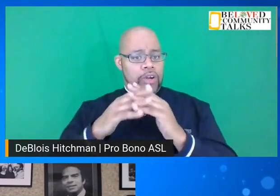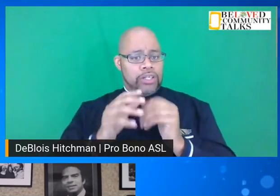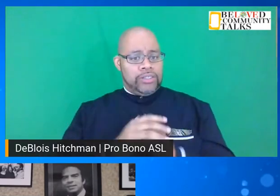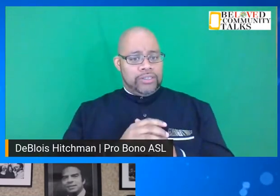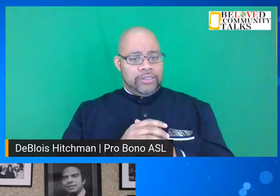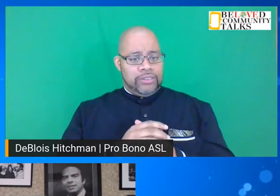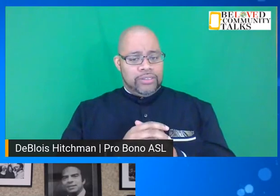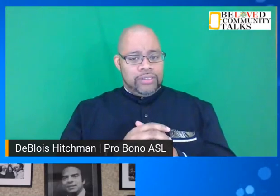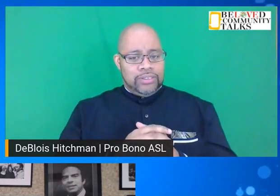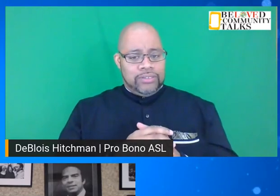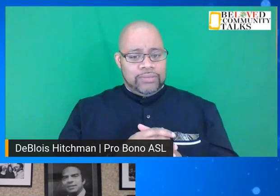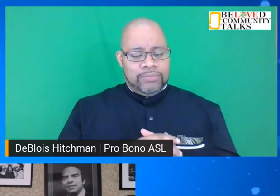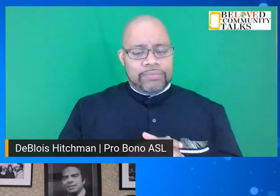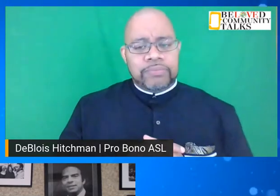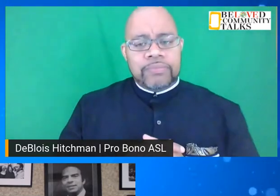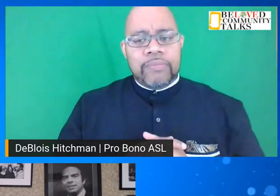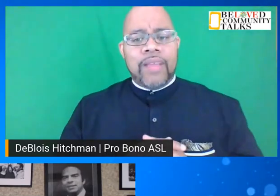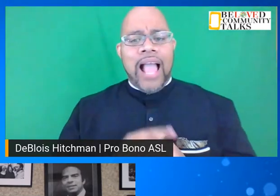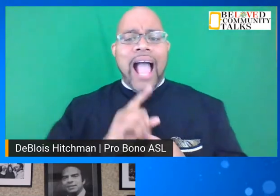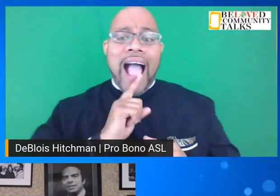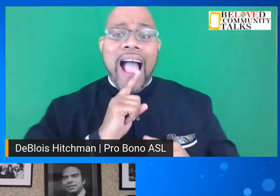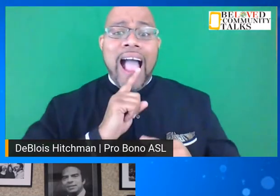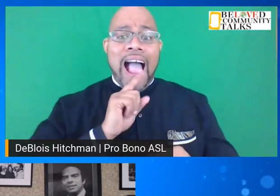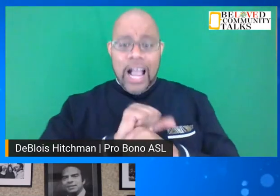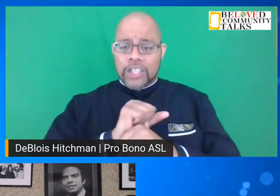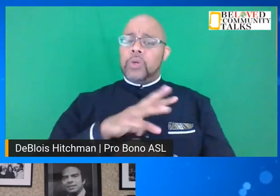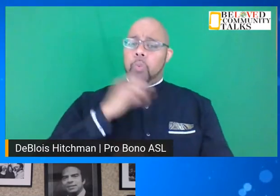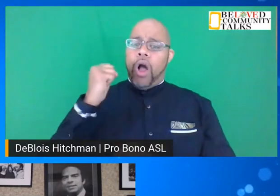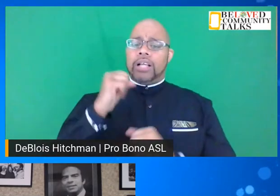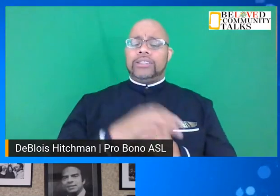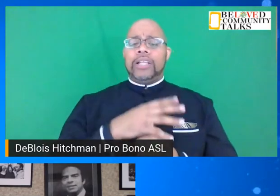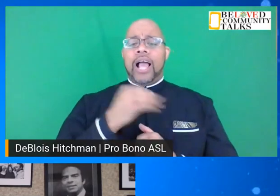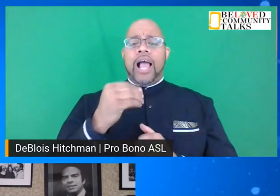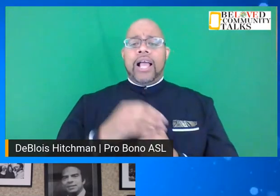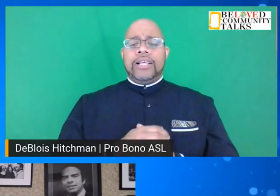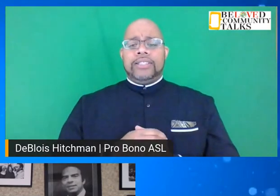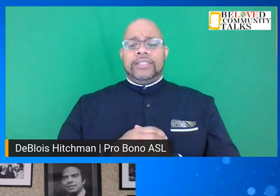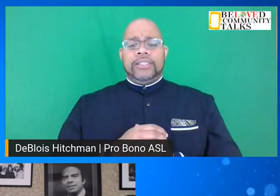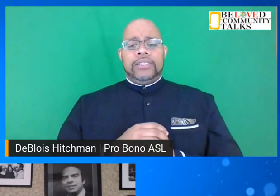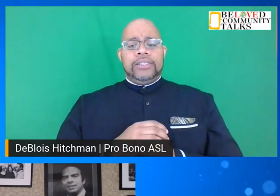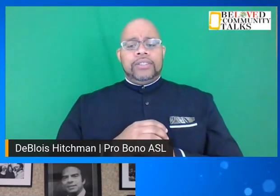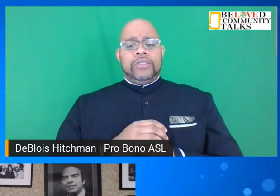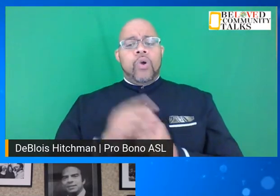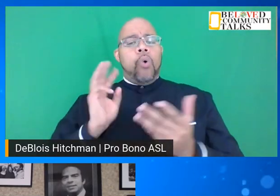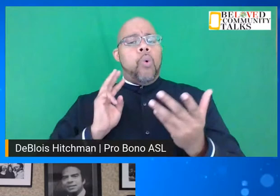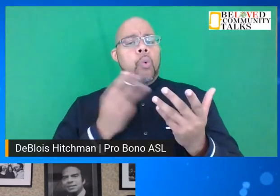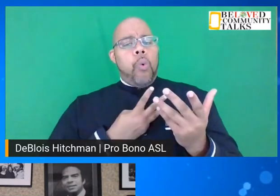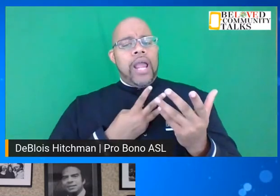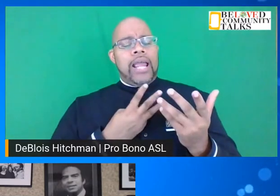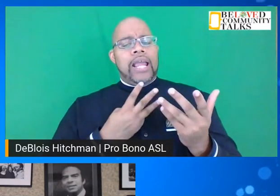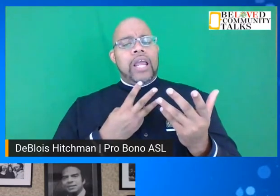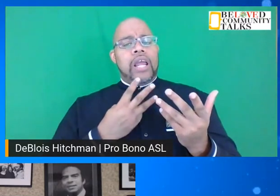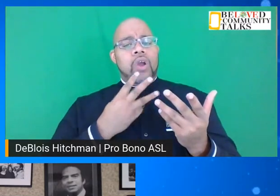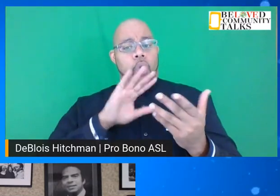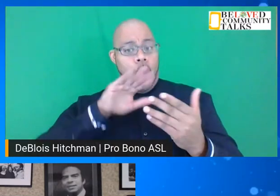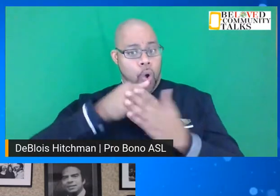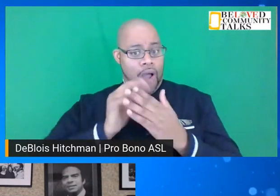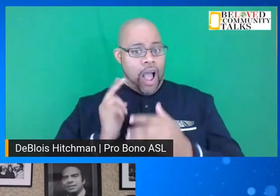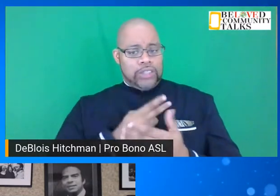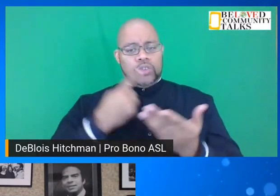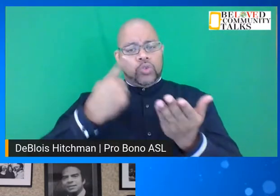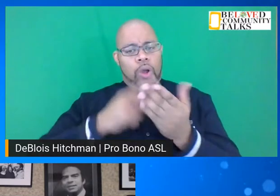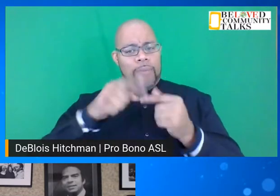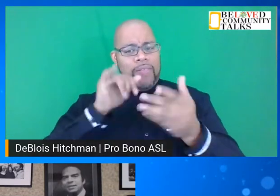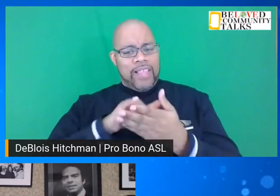those evils? Well, it actually was. And we, we, we all talked